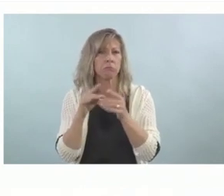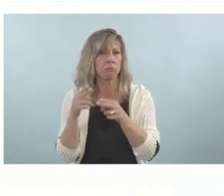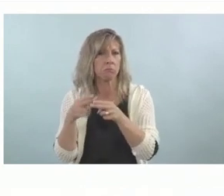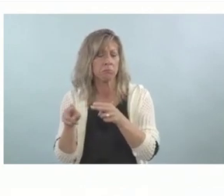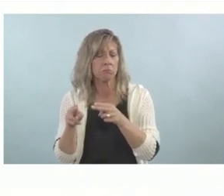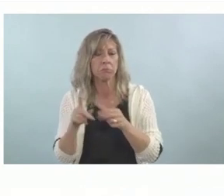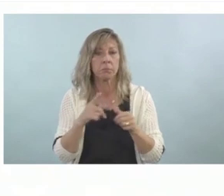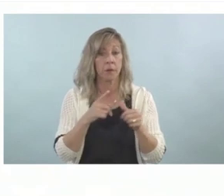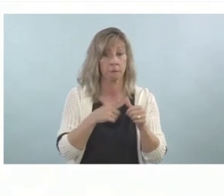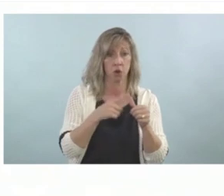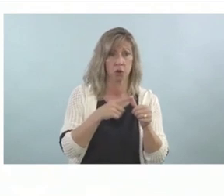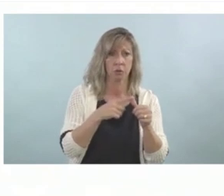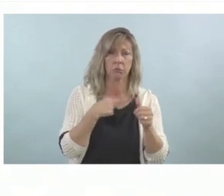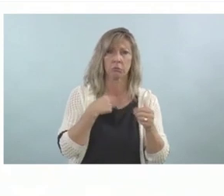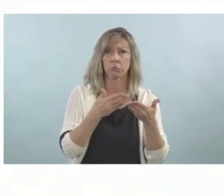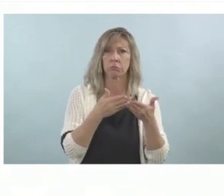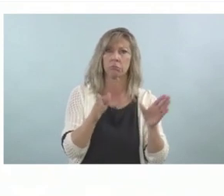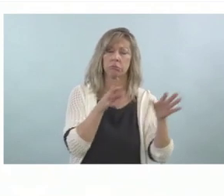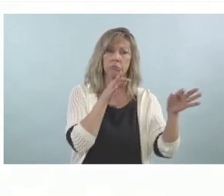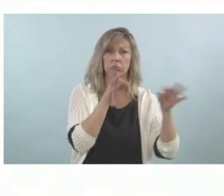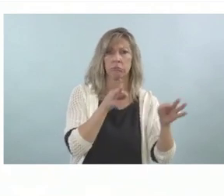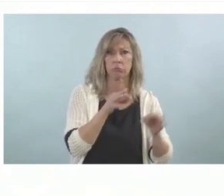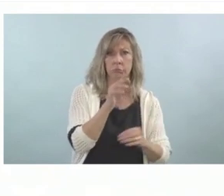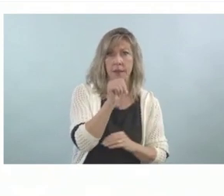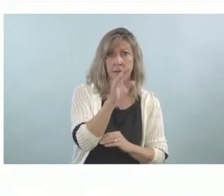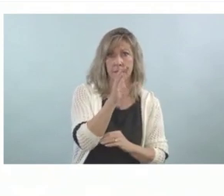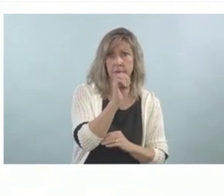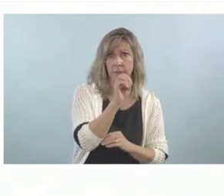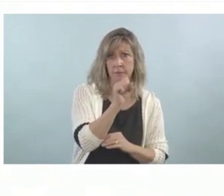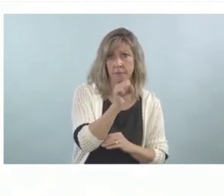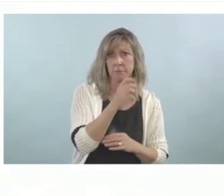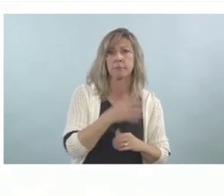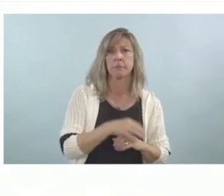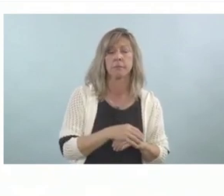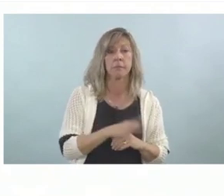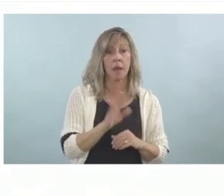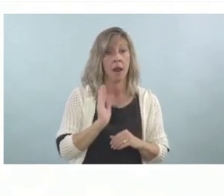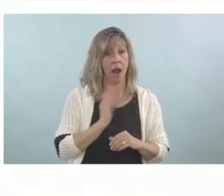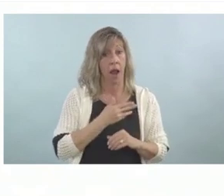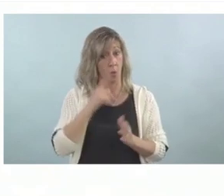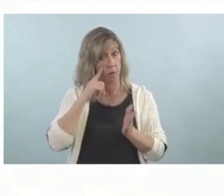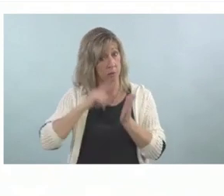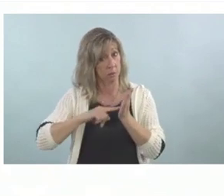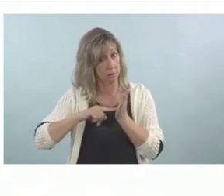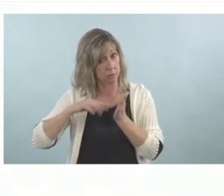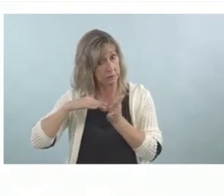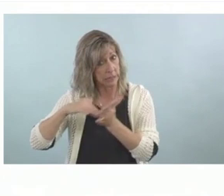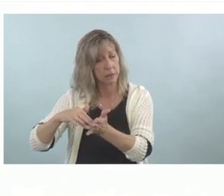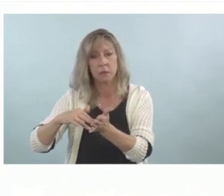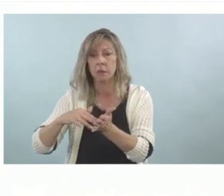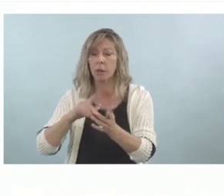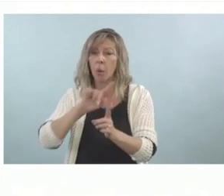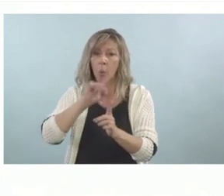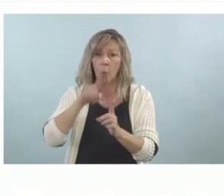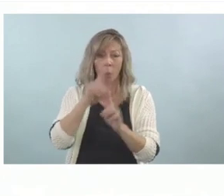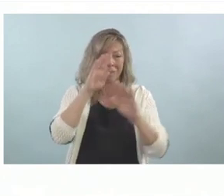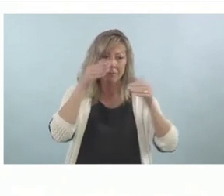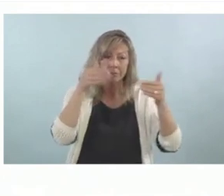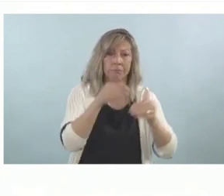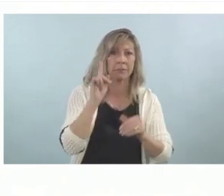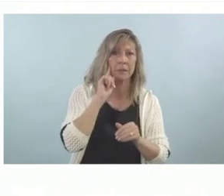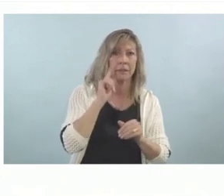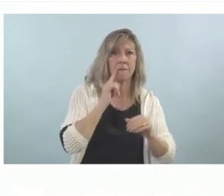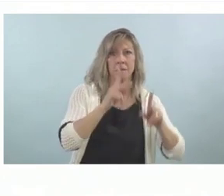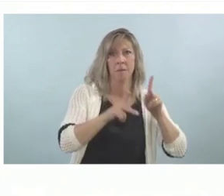ACEs in general. Like what we're doing is, in this study, is we're only examining ACEs with deaf people. So